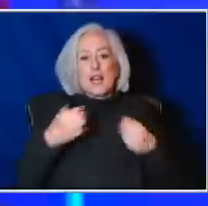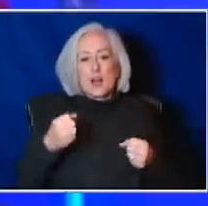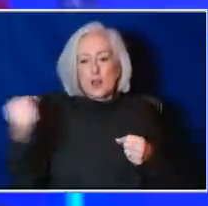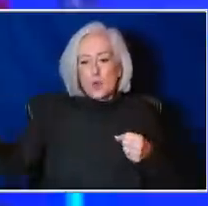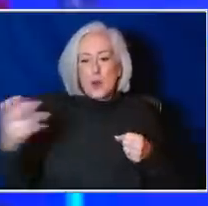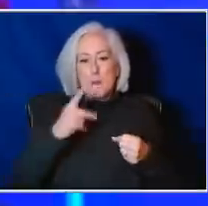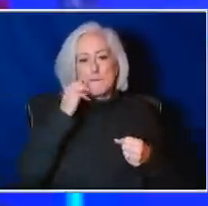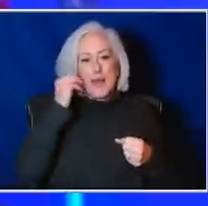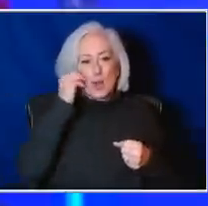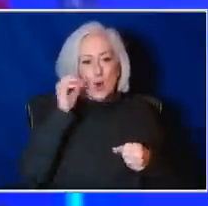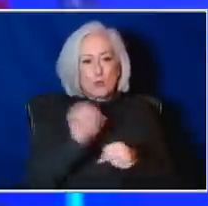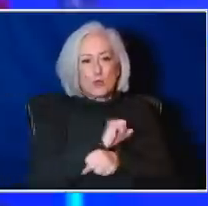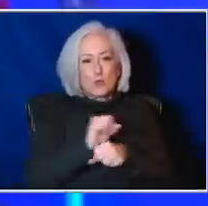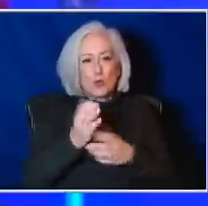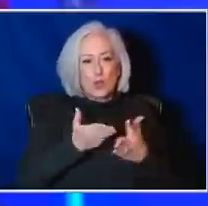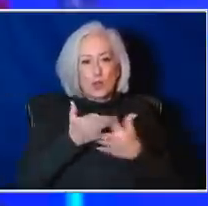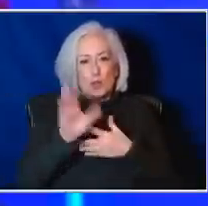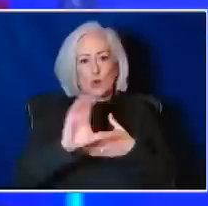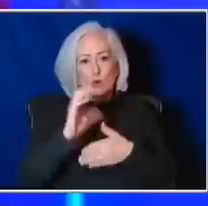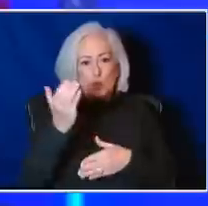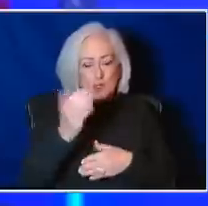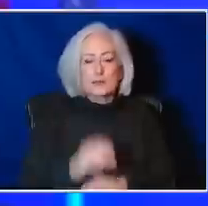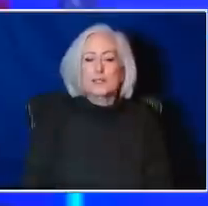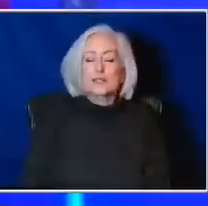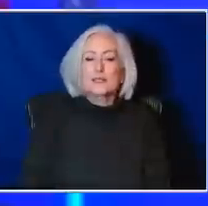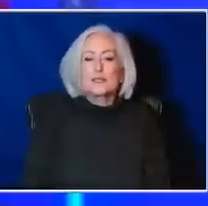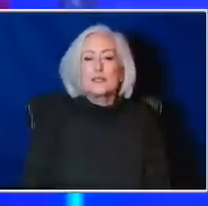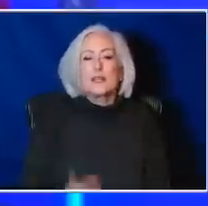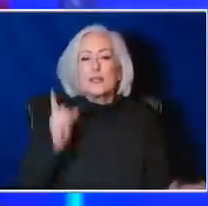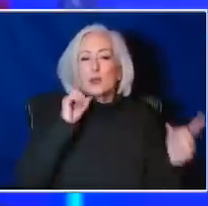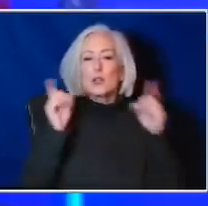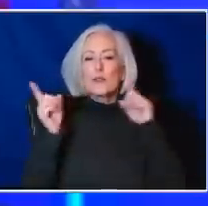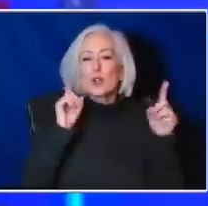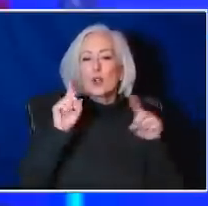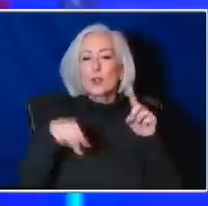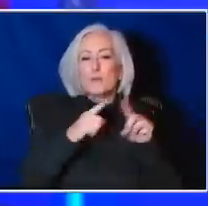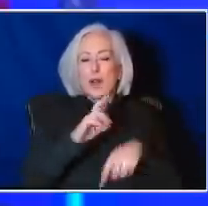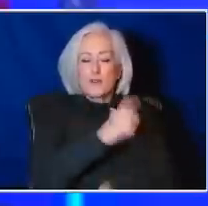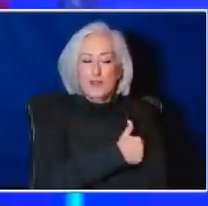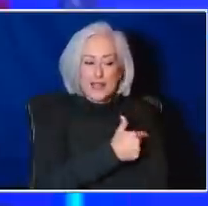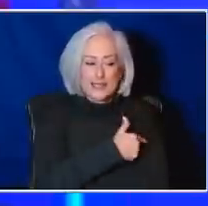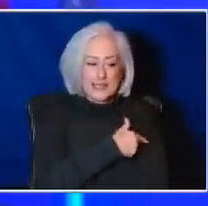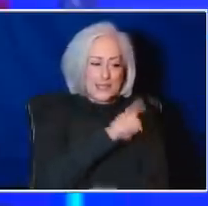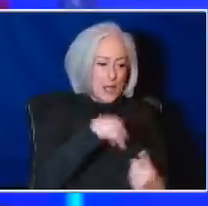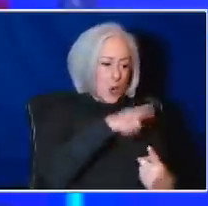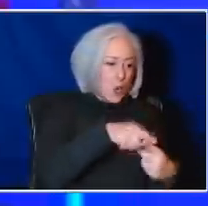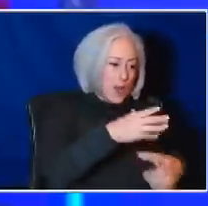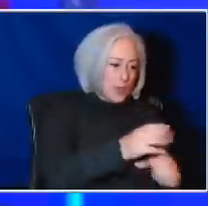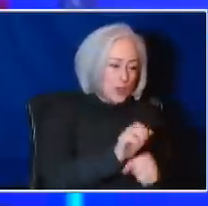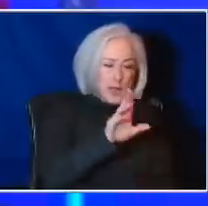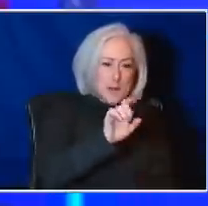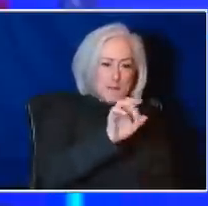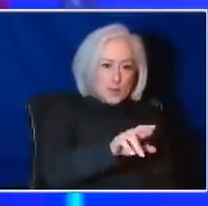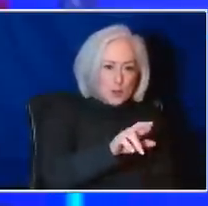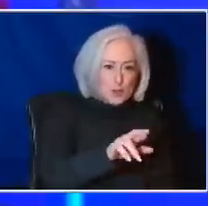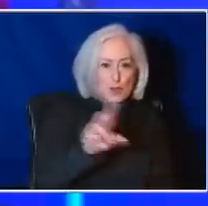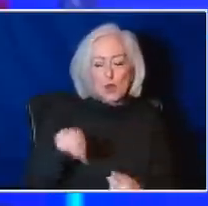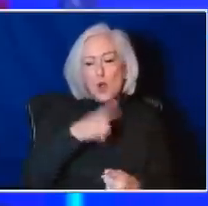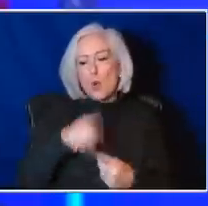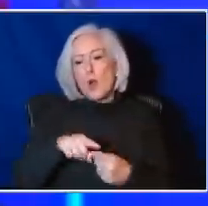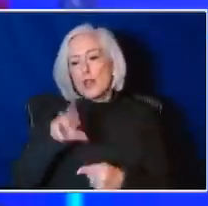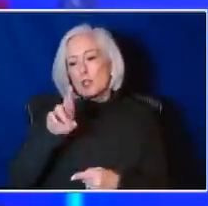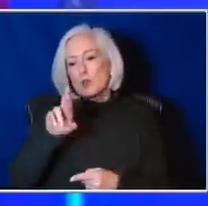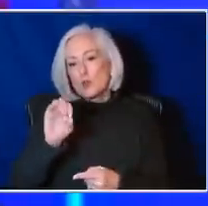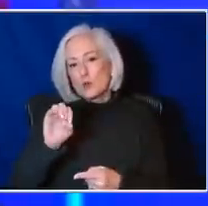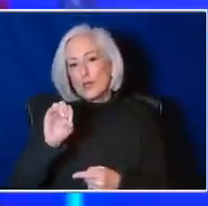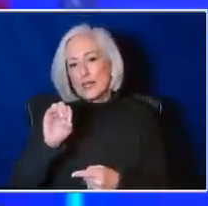holiday as well. The other issue is we've heard about vaccines and when should I get my booster? When should I get revaccinated after COVID?